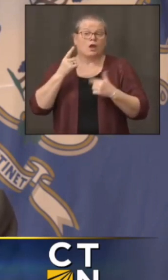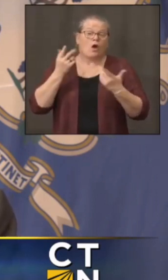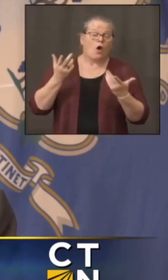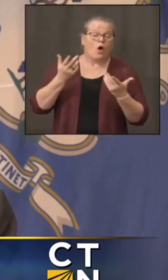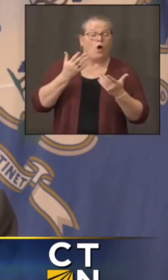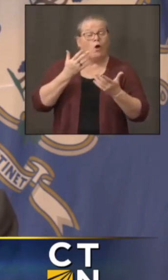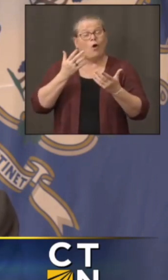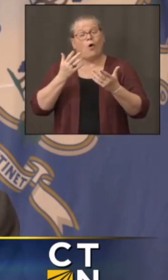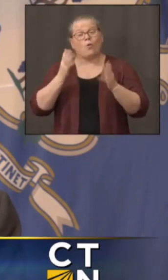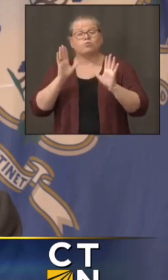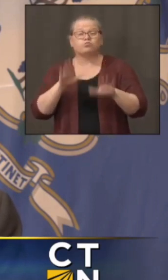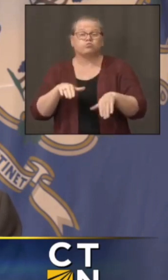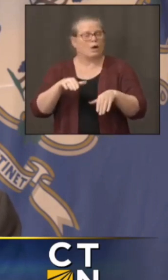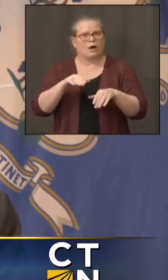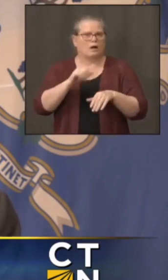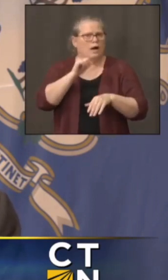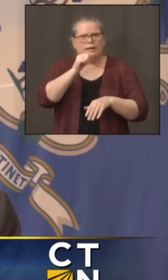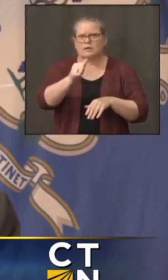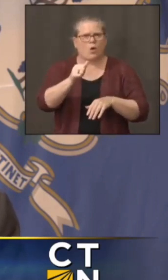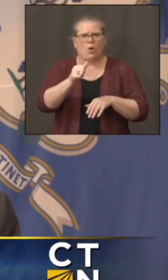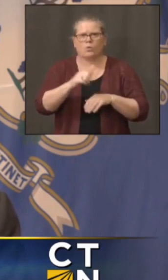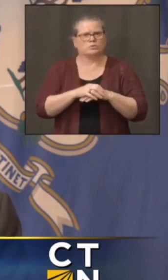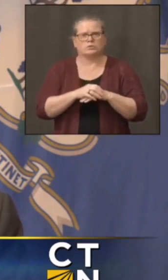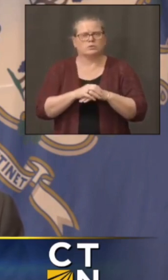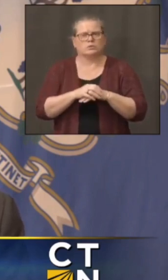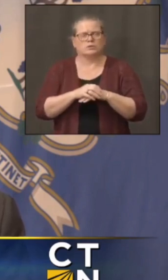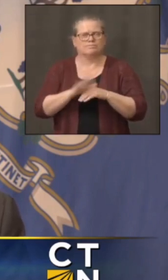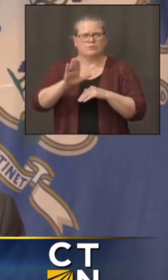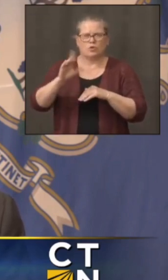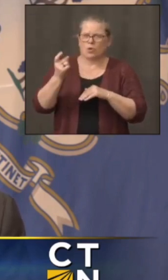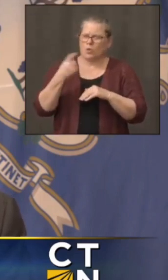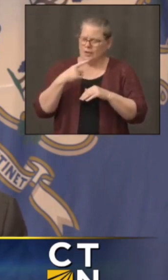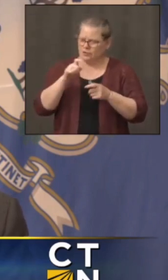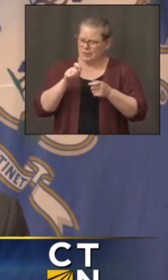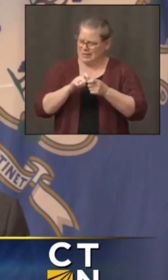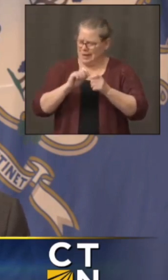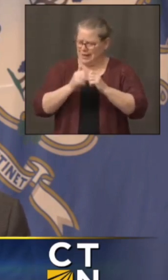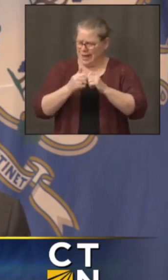I'm trying to remember exactly what was your question in terms of how those changes impact us.